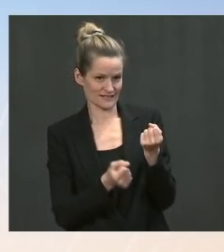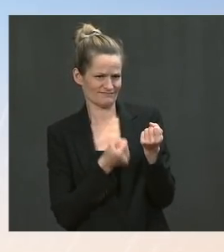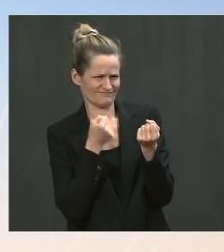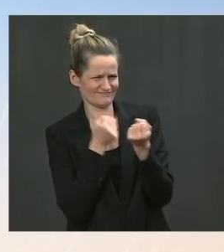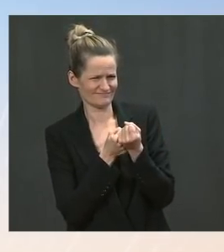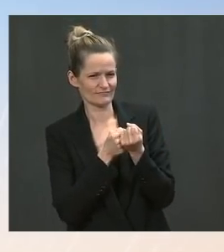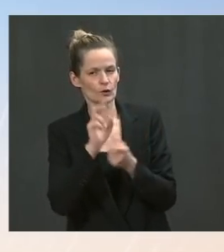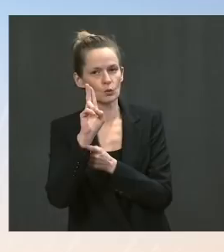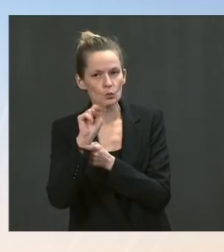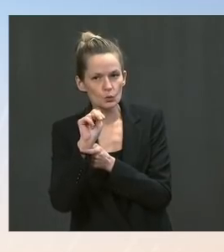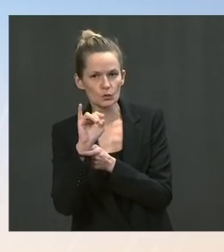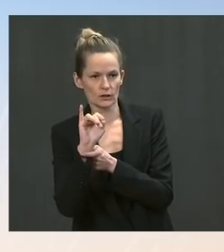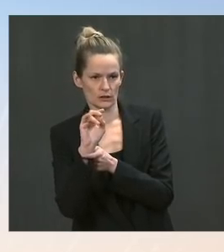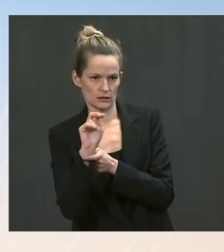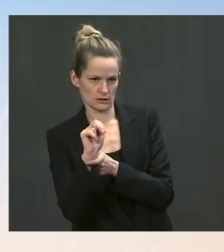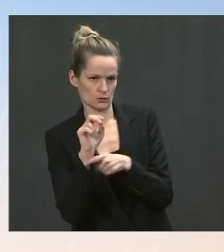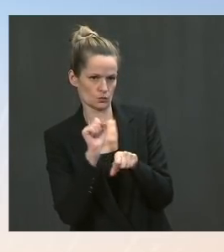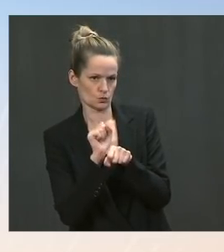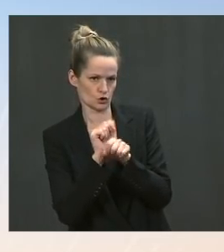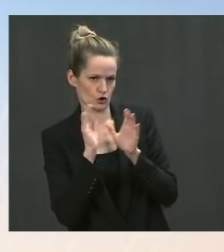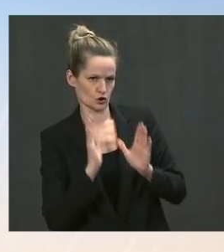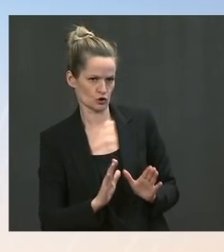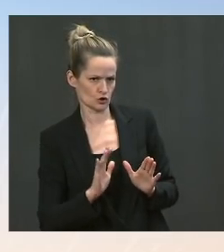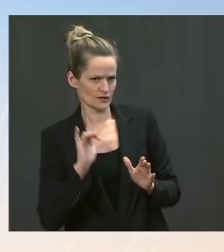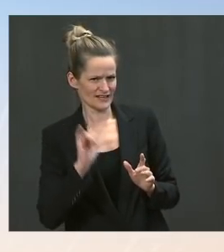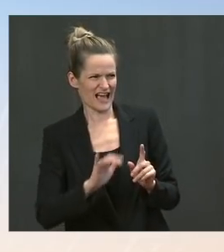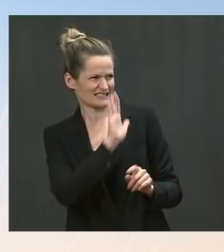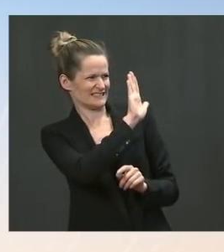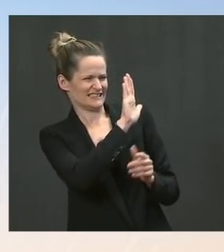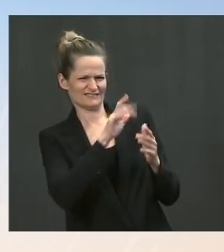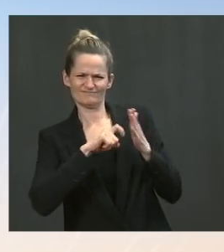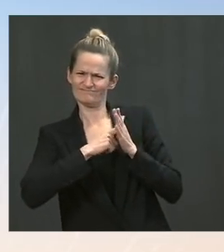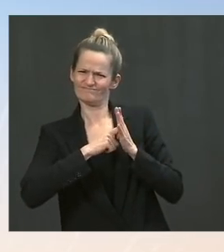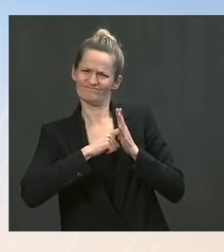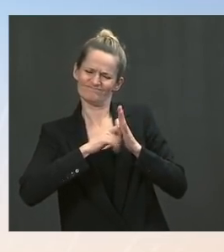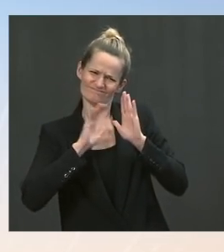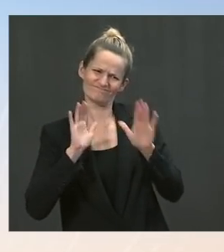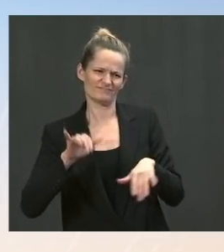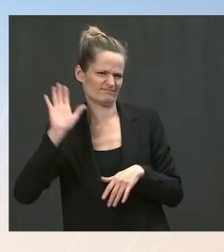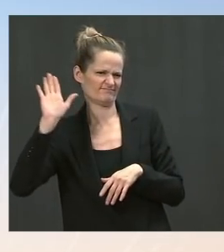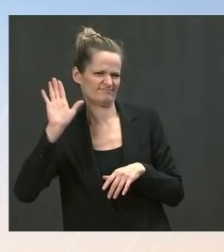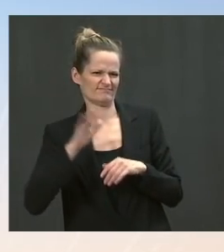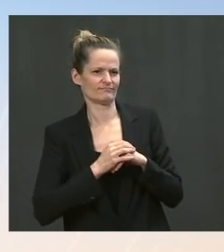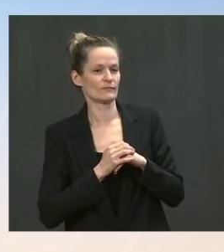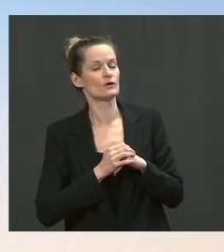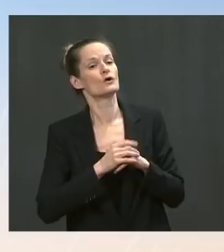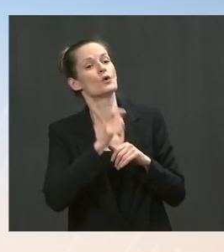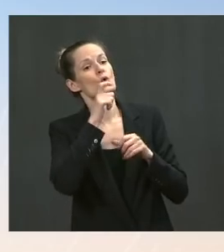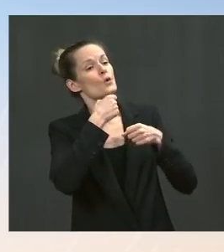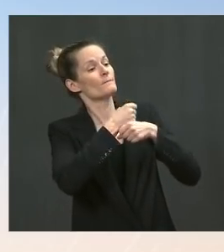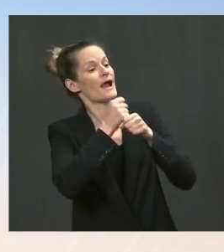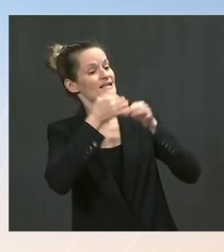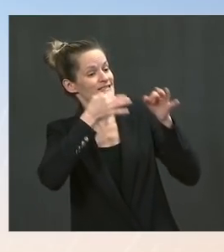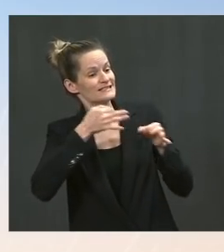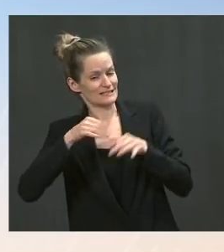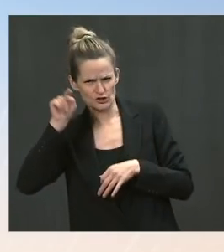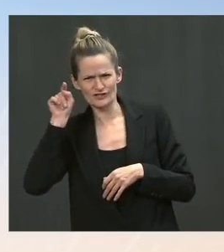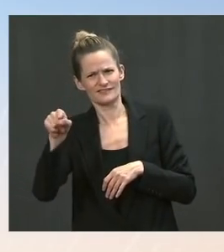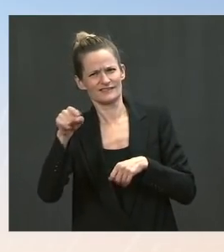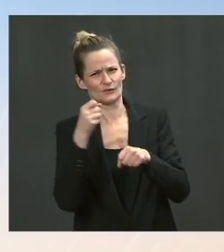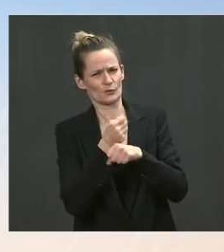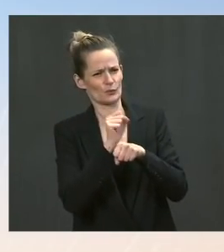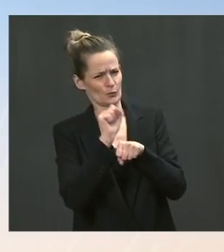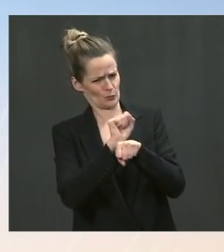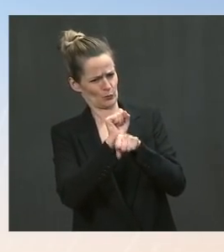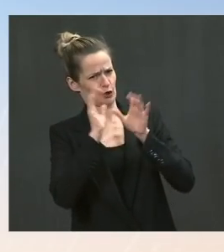workers. It has been for decades throughout his career. It would be up for the workers to make that decision. And certainly, we would leave that process to move forward accordingly.